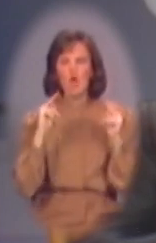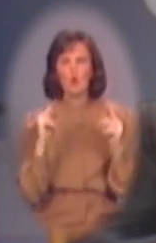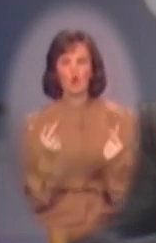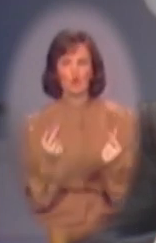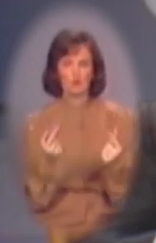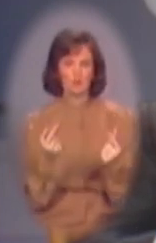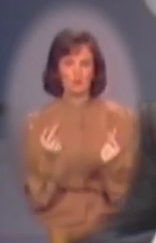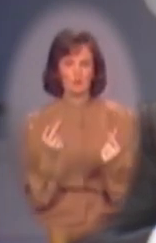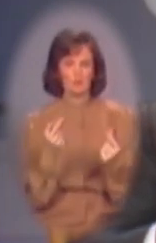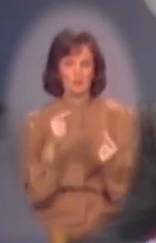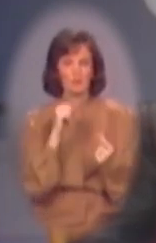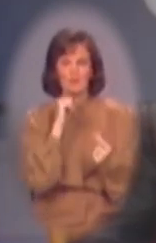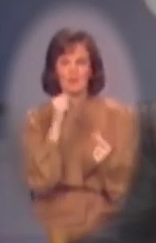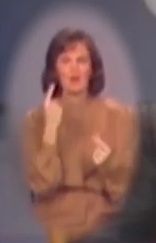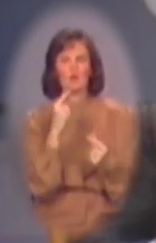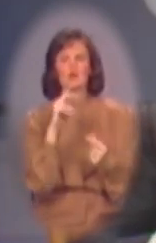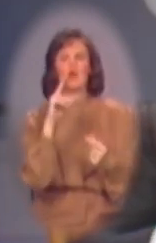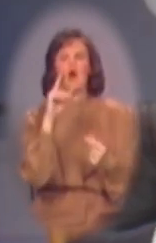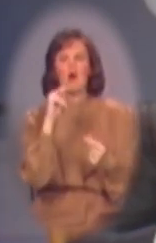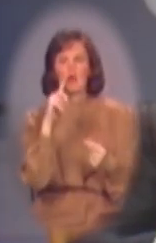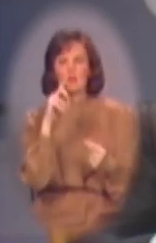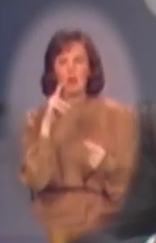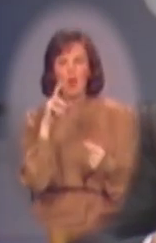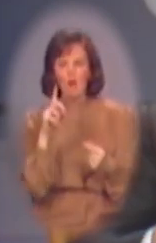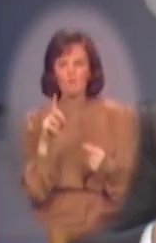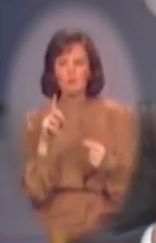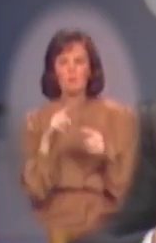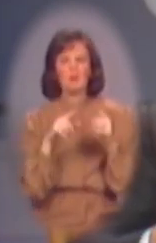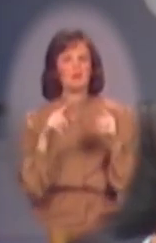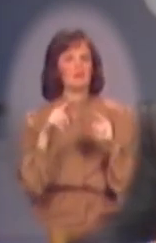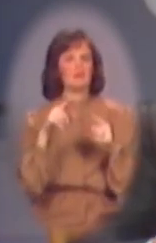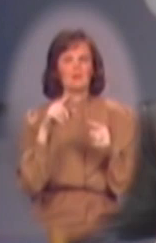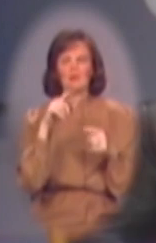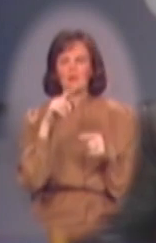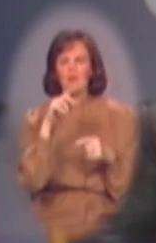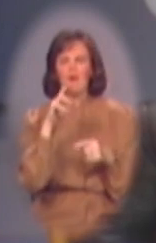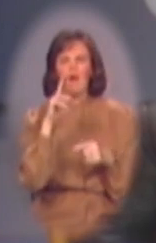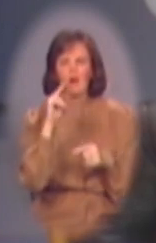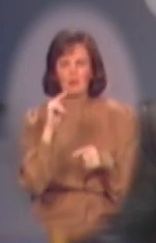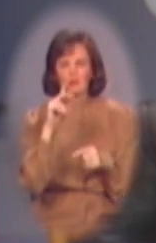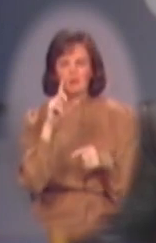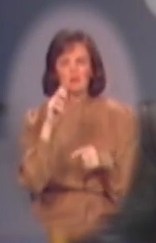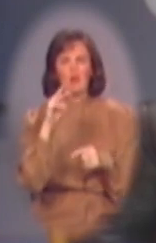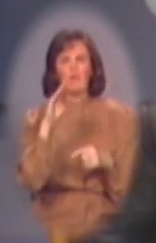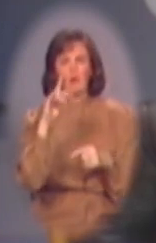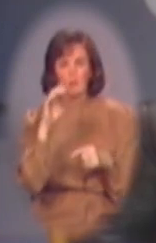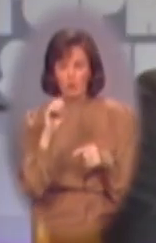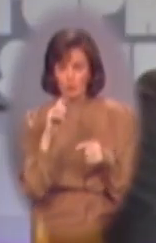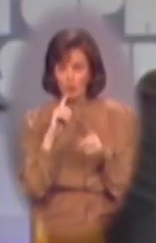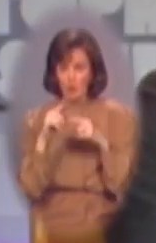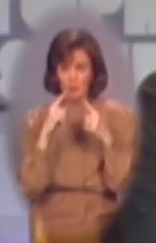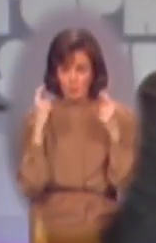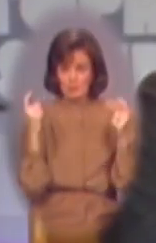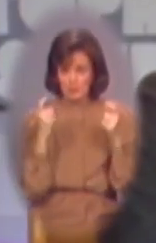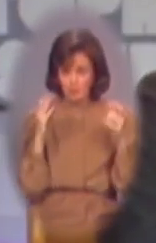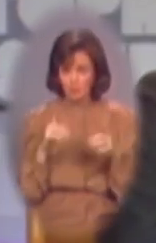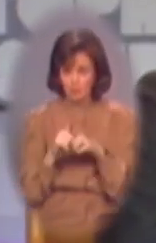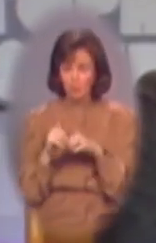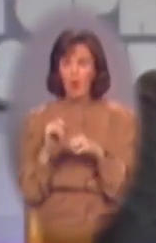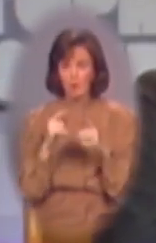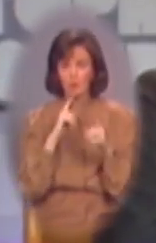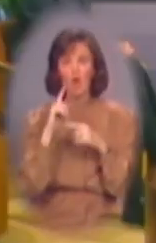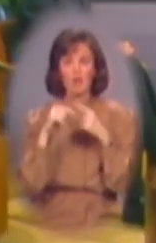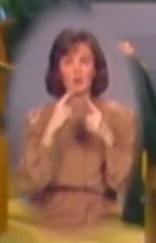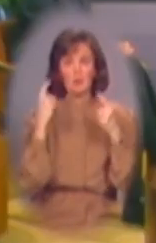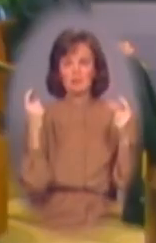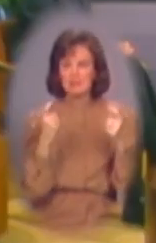good. They are not only unloved, but they are unlovable, incapable of being loved. You're talking about sinners too, aren't you? I'm